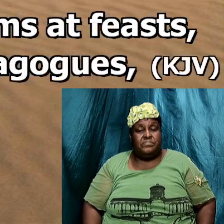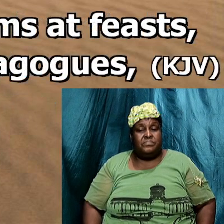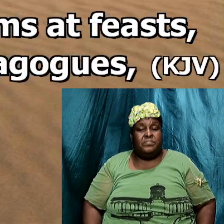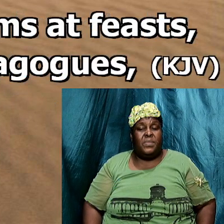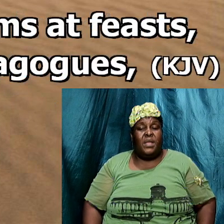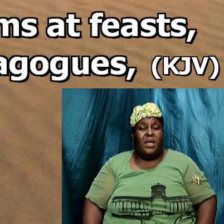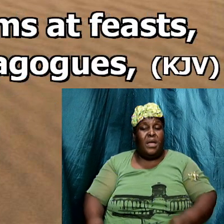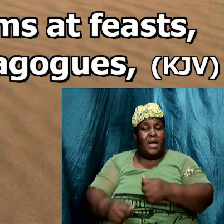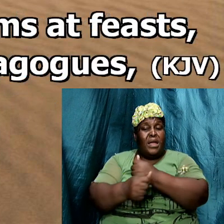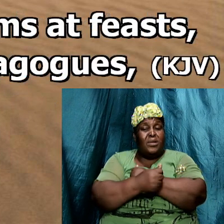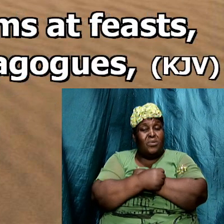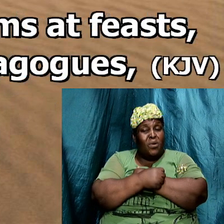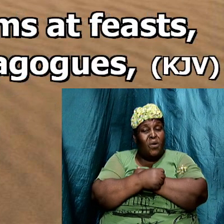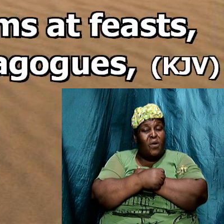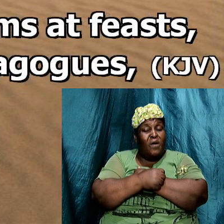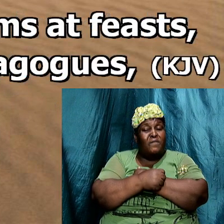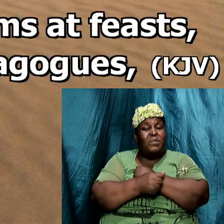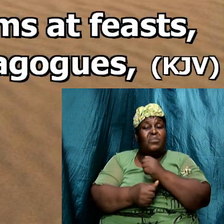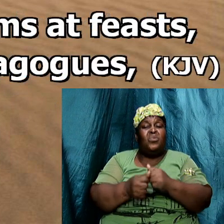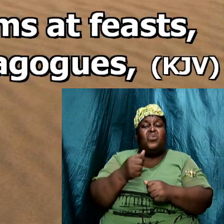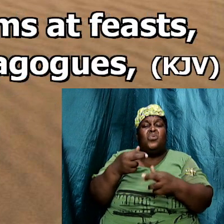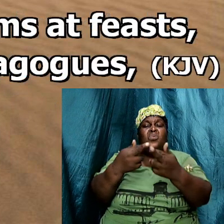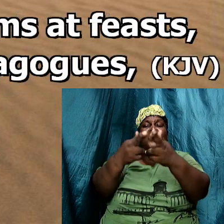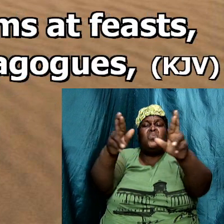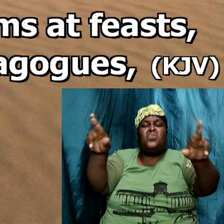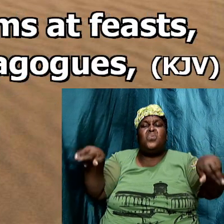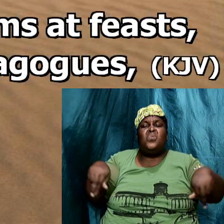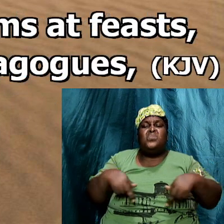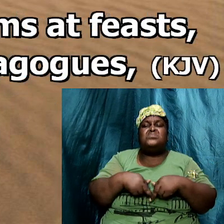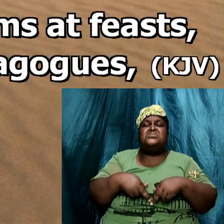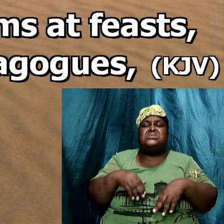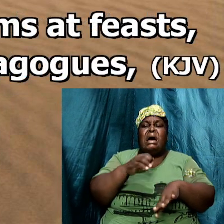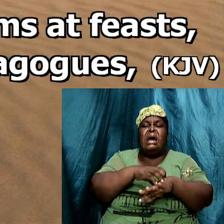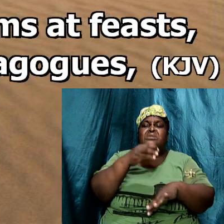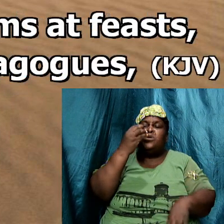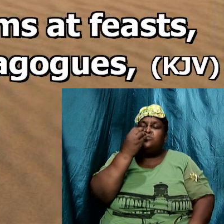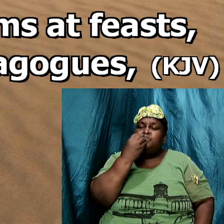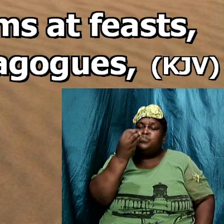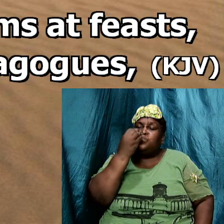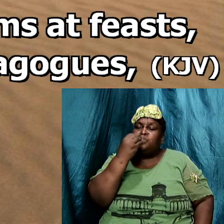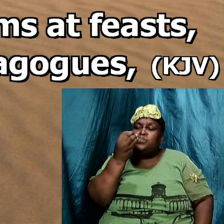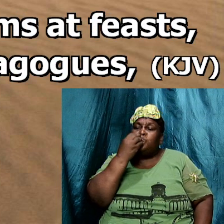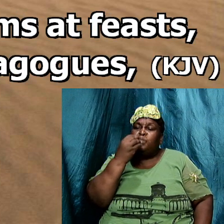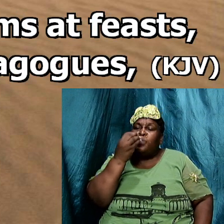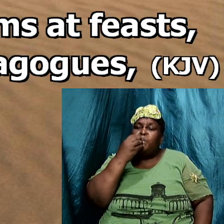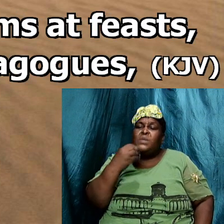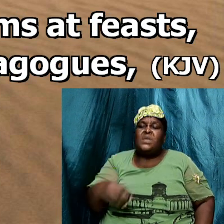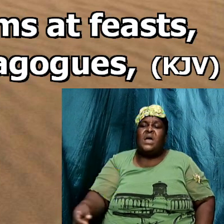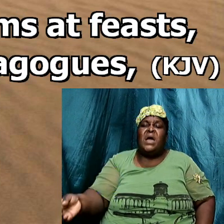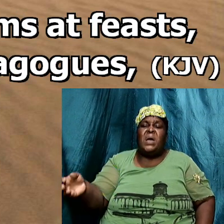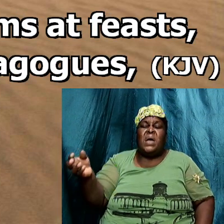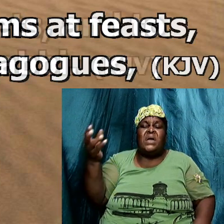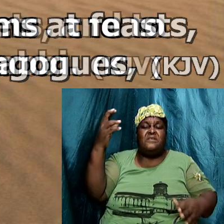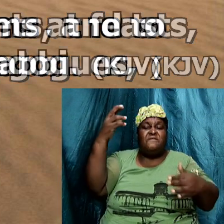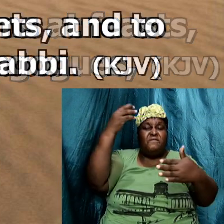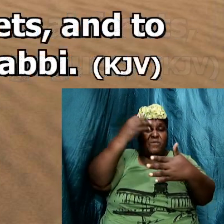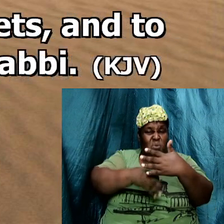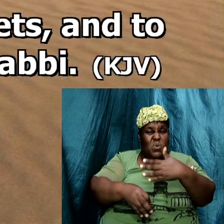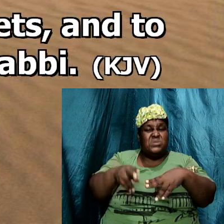And love the uppermost rooms At feasts And the chief seats In the synagogue